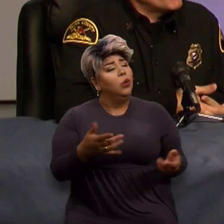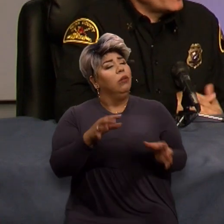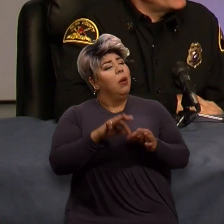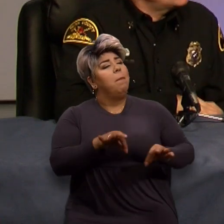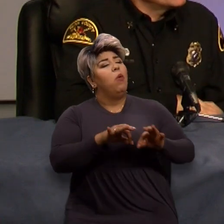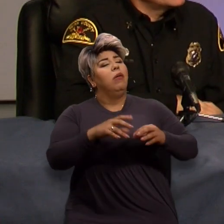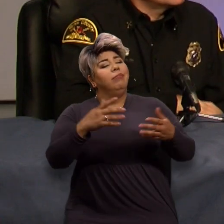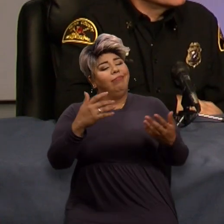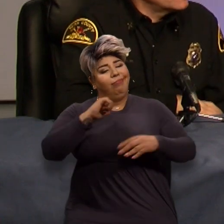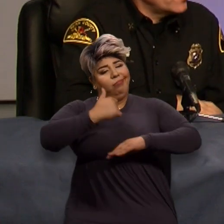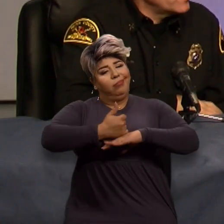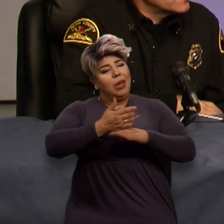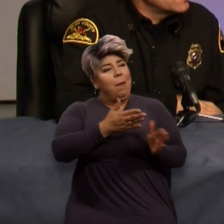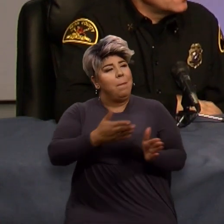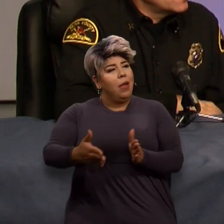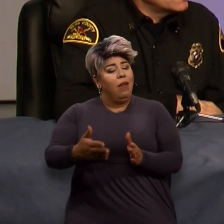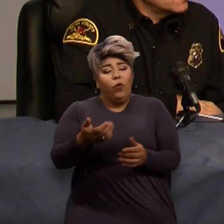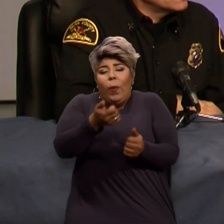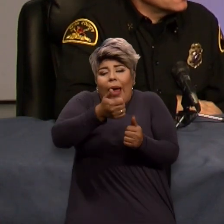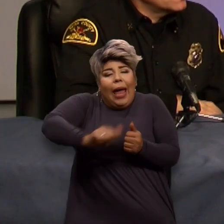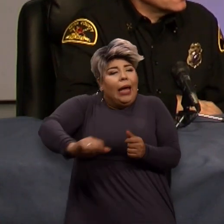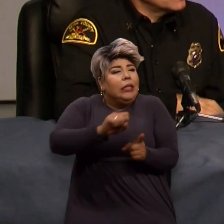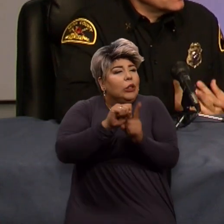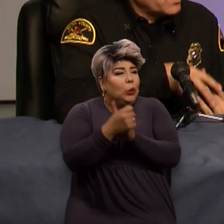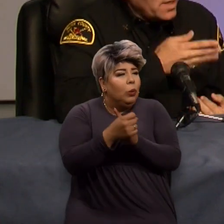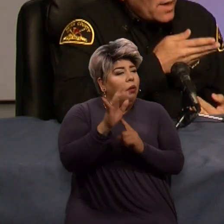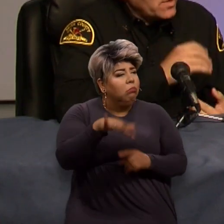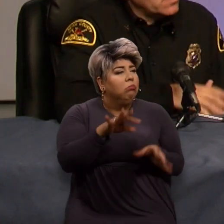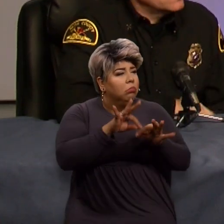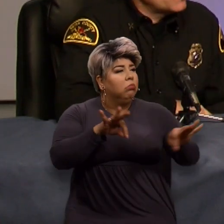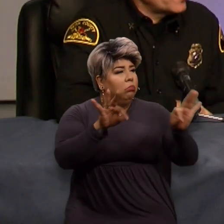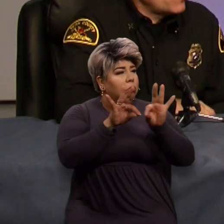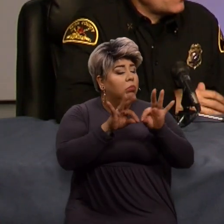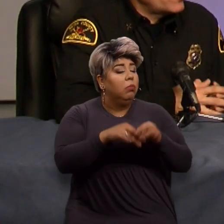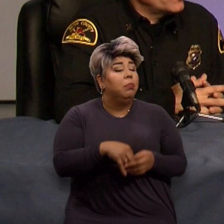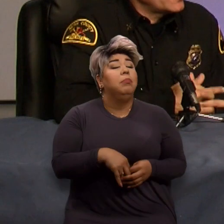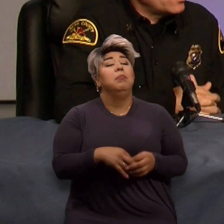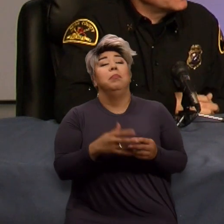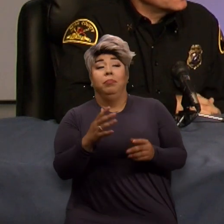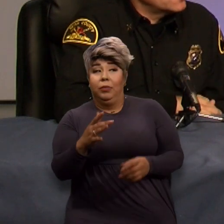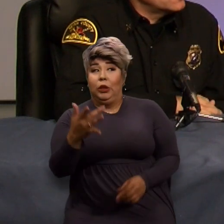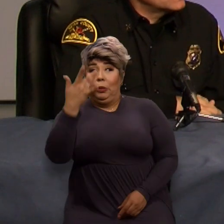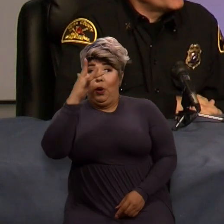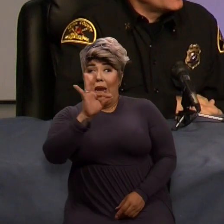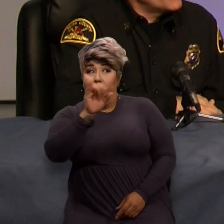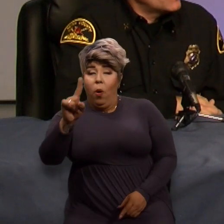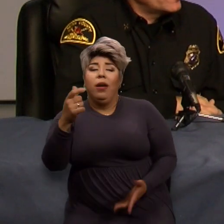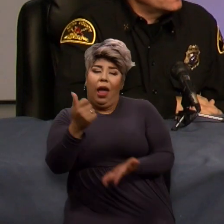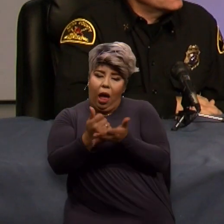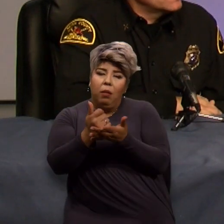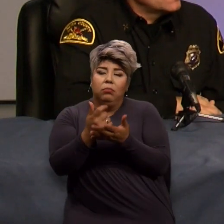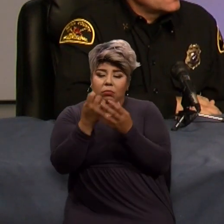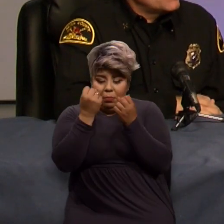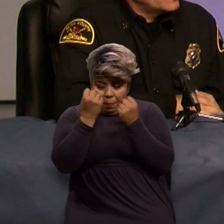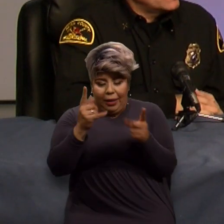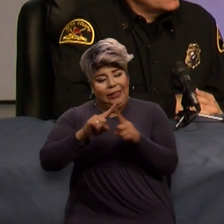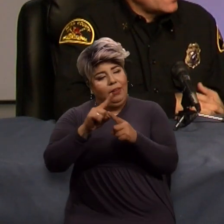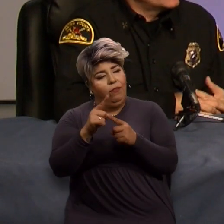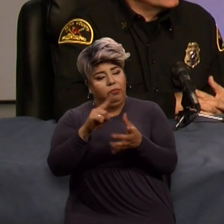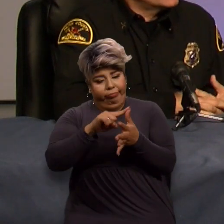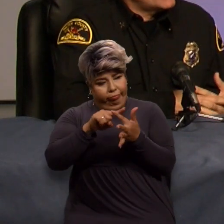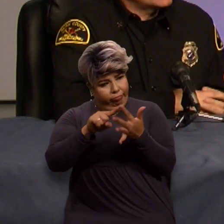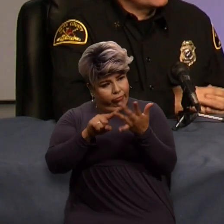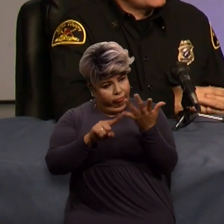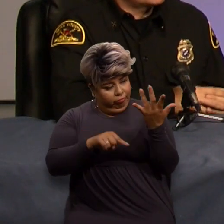prepared, having a plan for any of these scenarios is essential. But having smart 911 really helps us in so many different ways. But